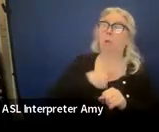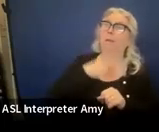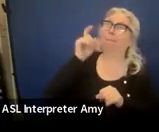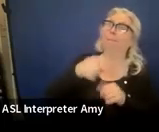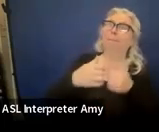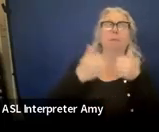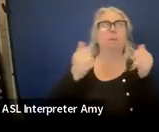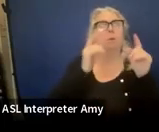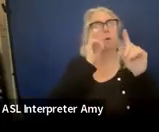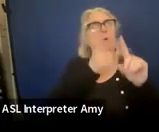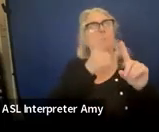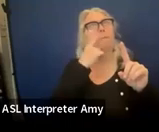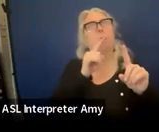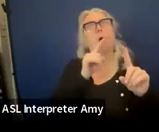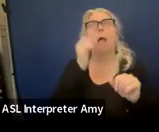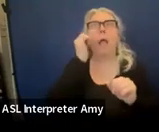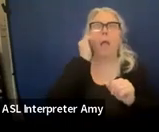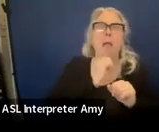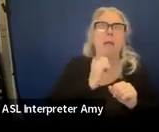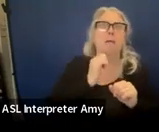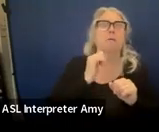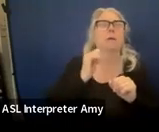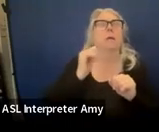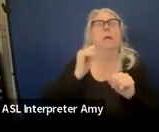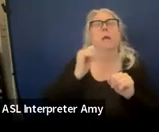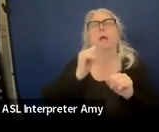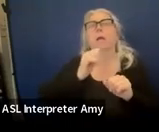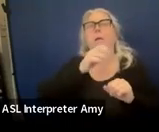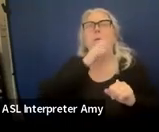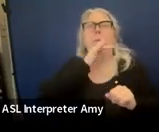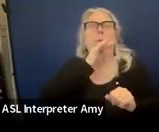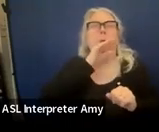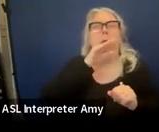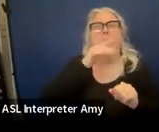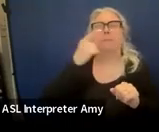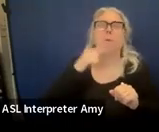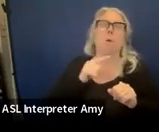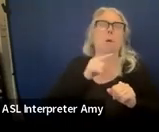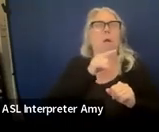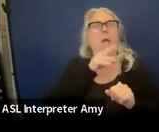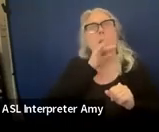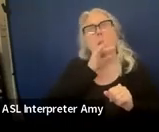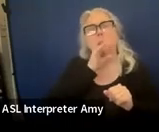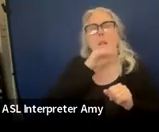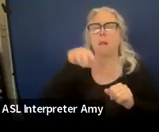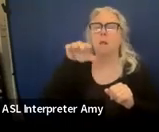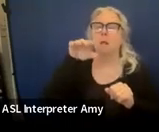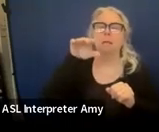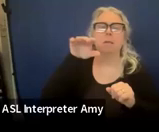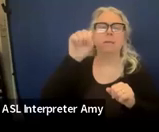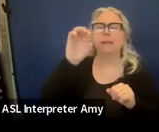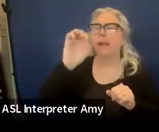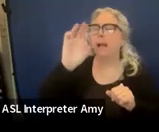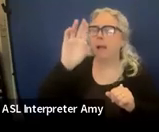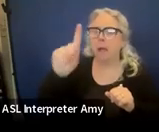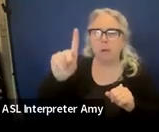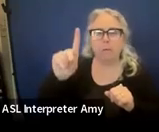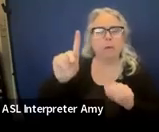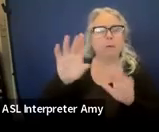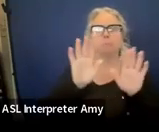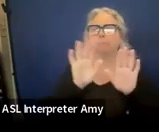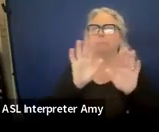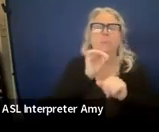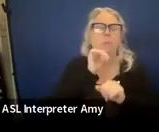separate goal for every sound I'm teaching the kid for articulation? And no, you don't, you can, articulation